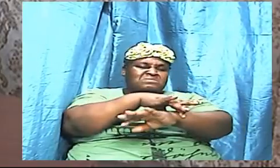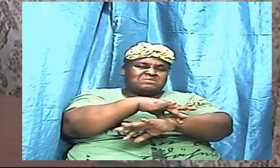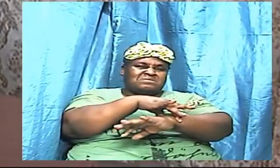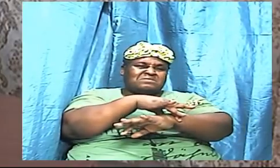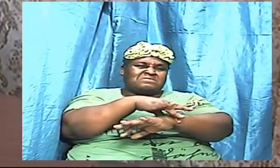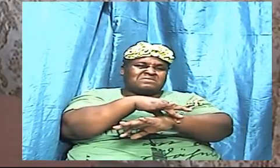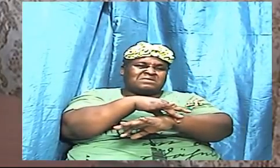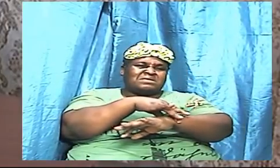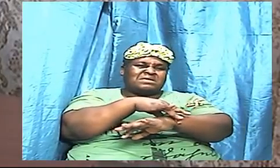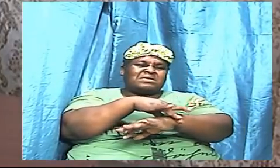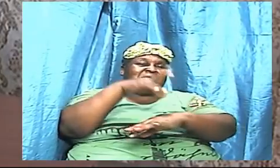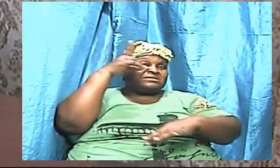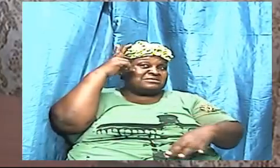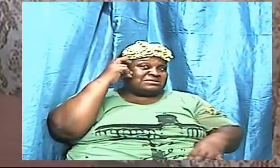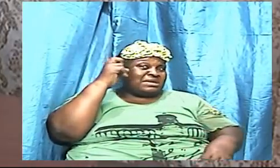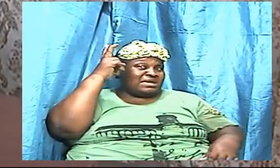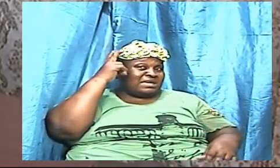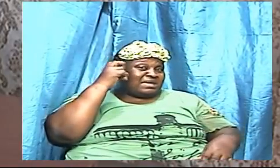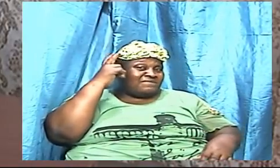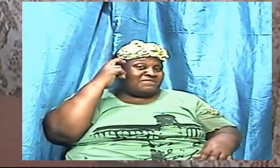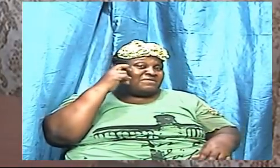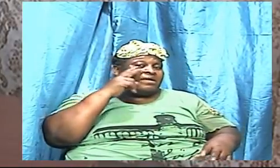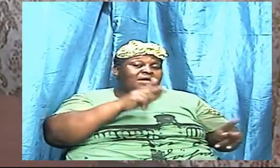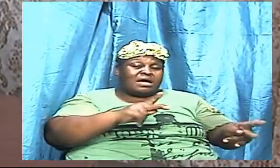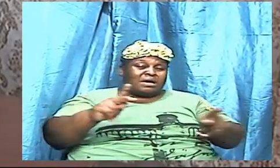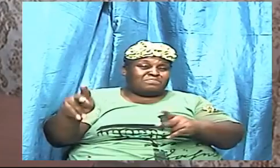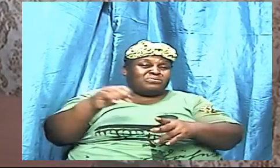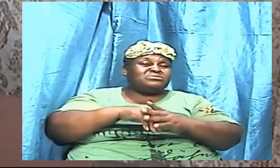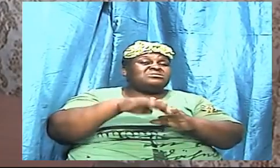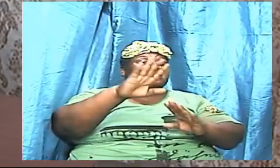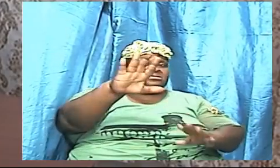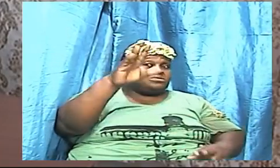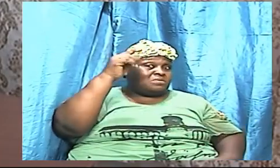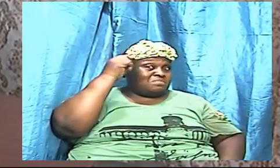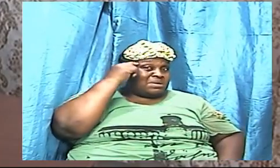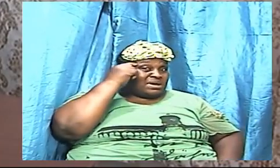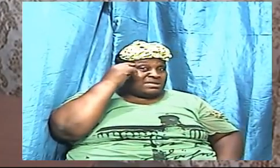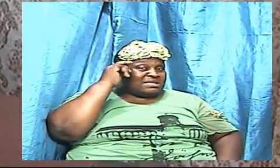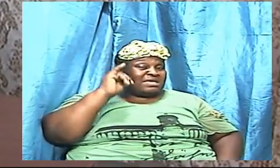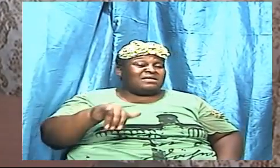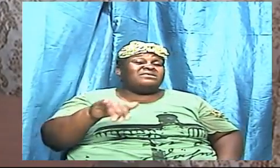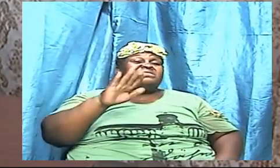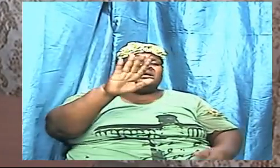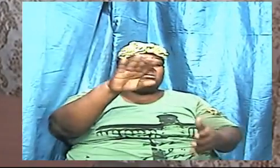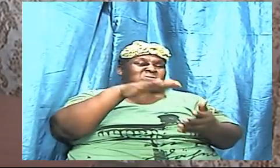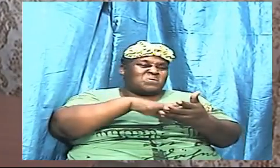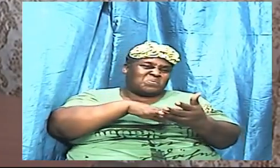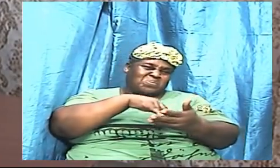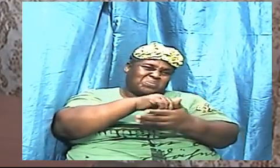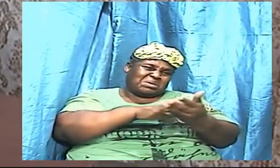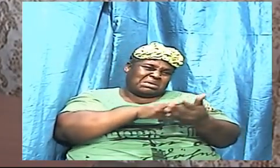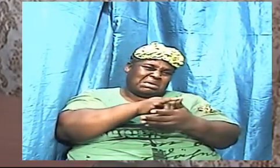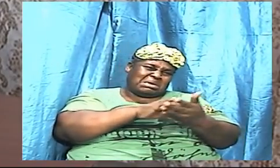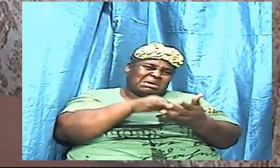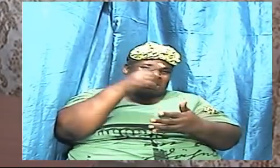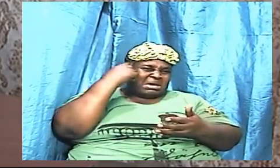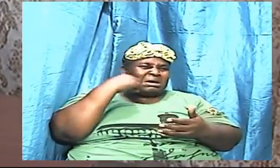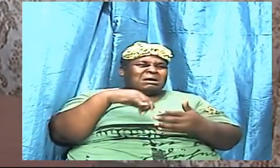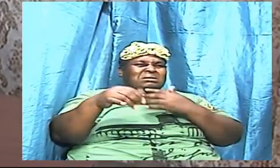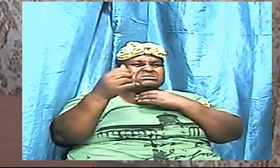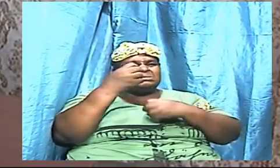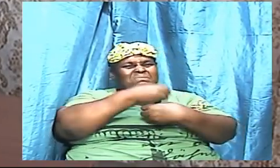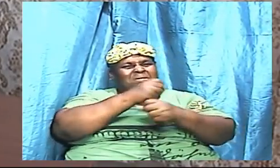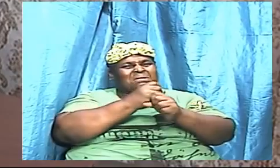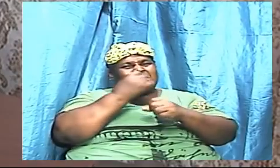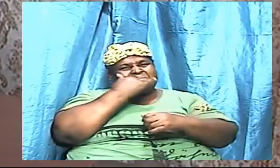and that the adversary take and inject into your mind that you are weak because this has happened to you and you have fallen down